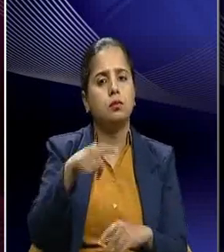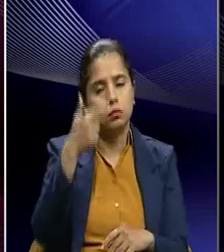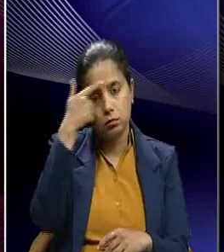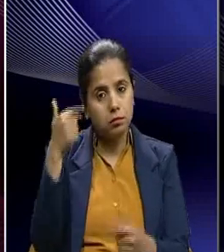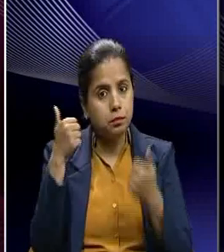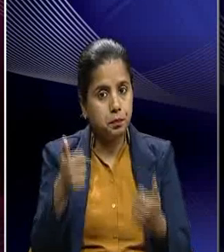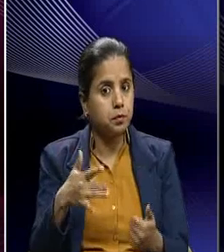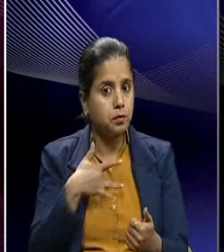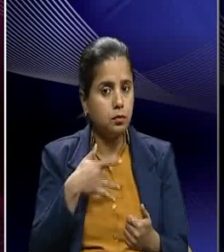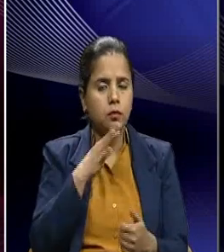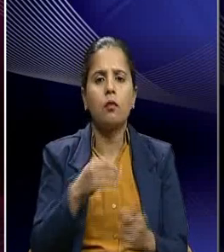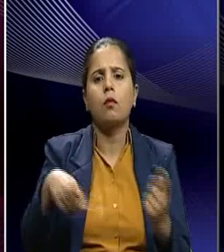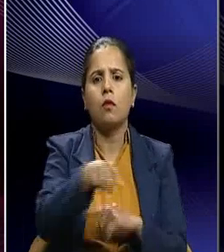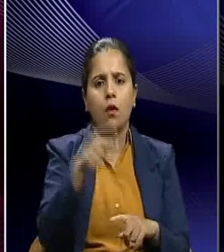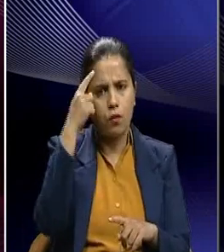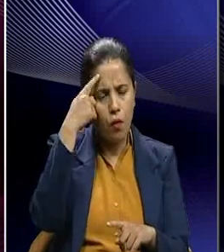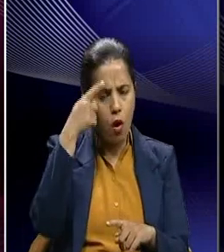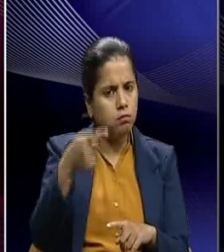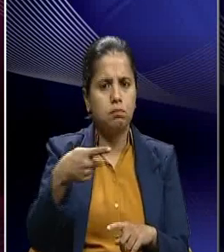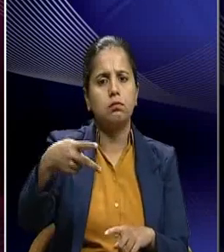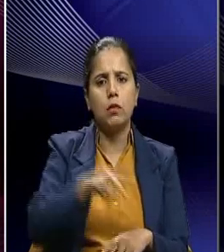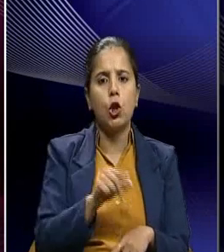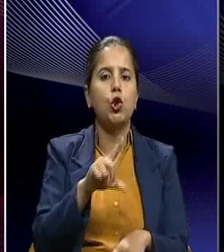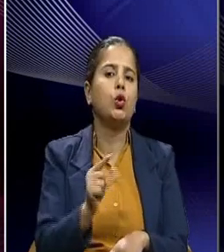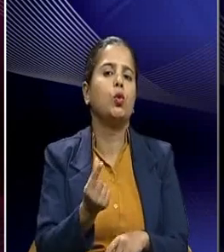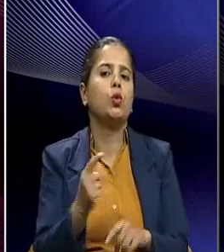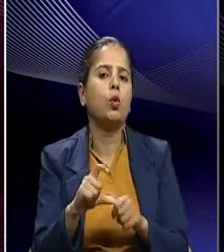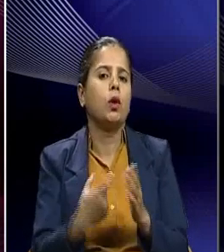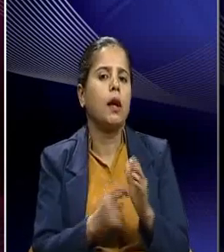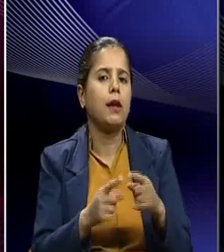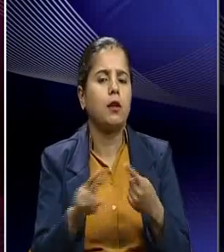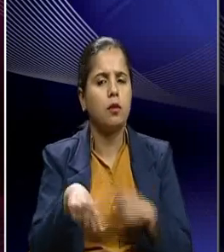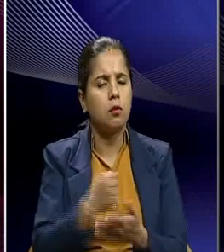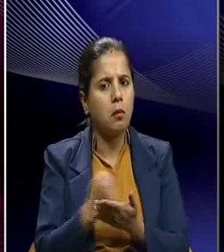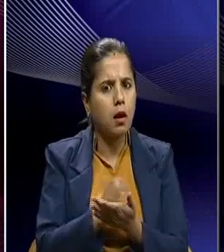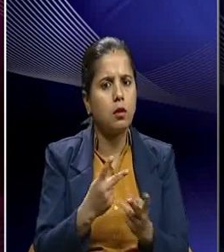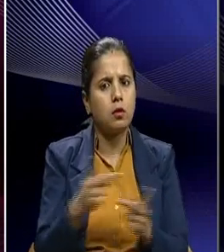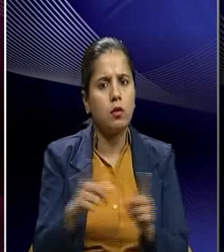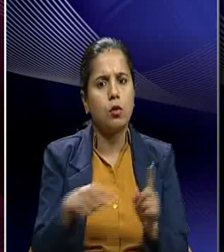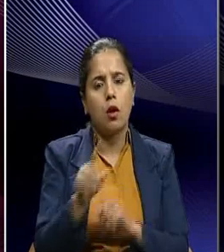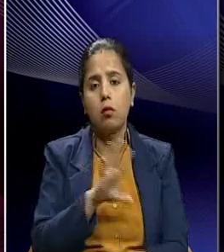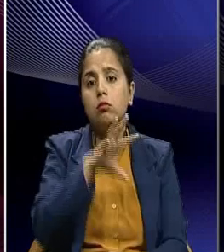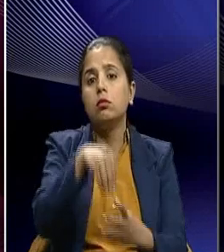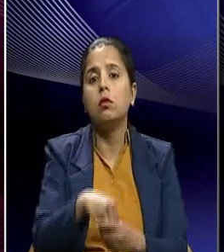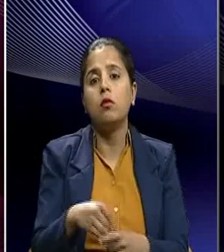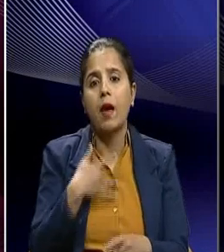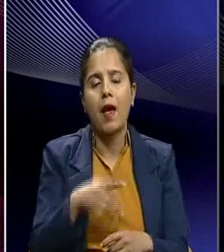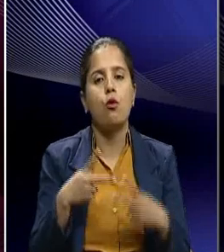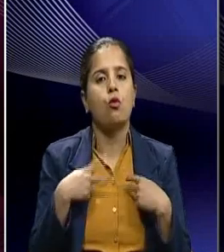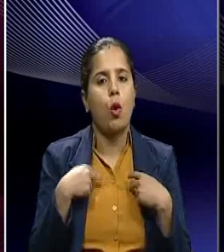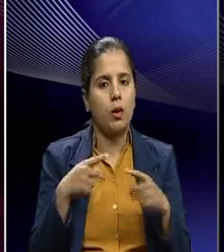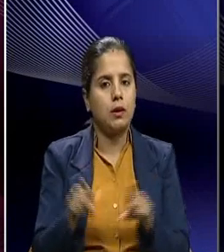a way turned away from a lucrative practice where he was involved as a lawyer.